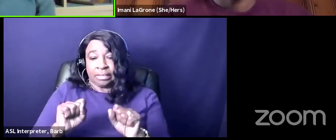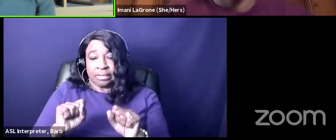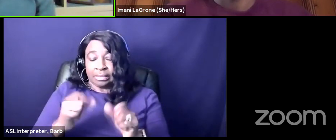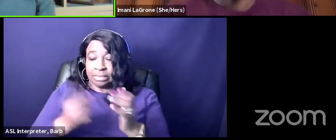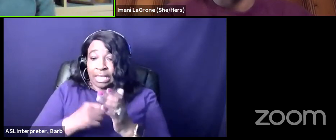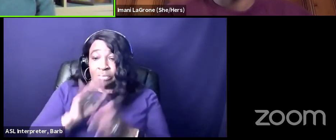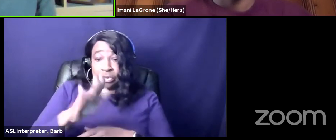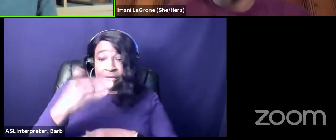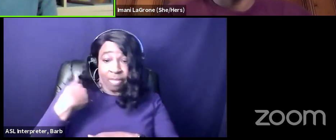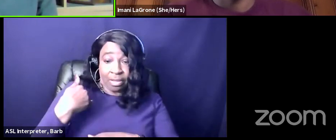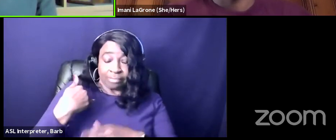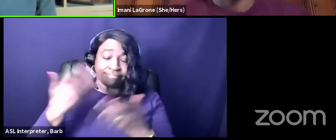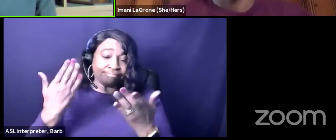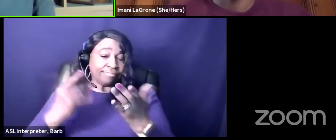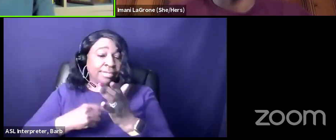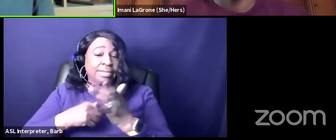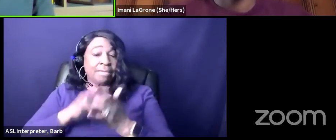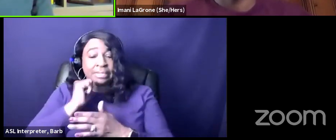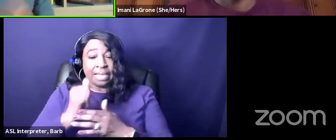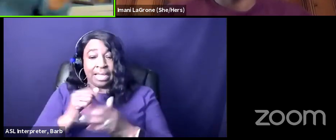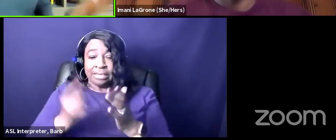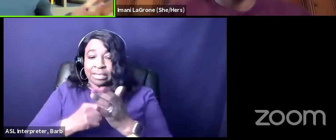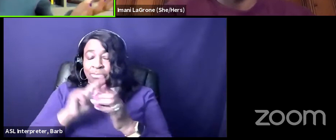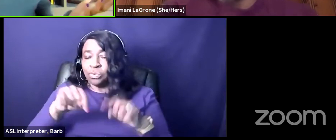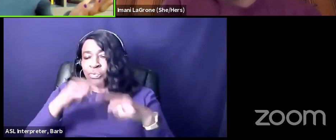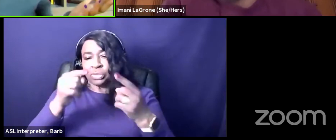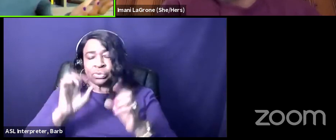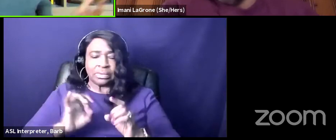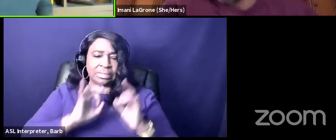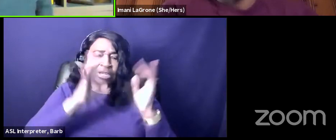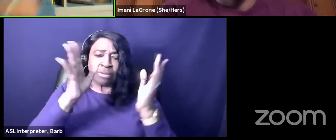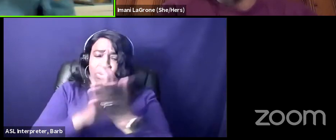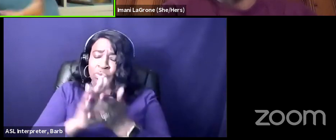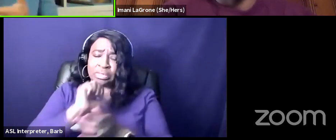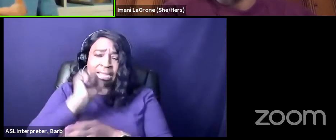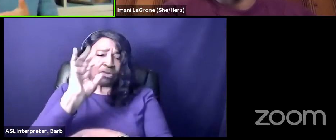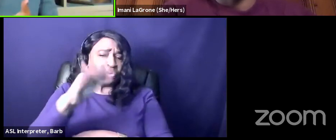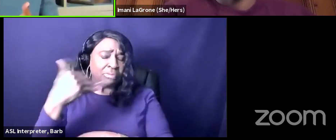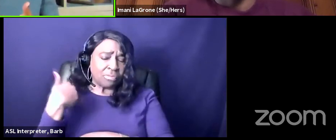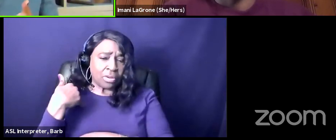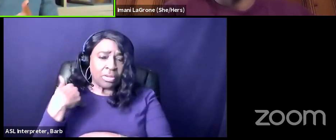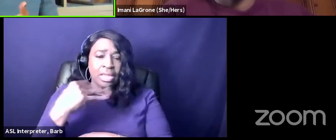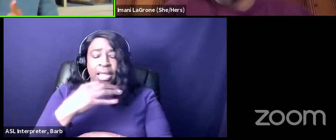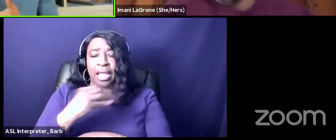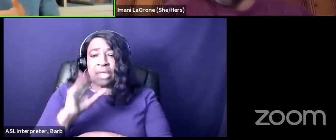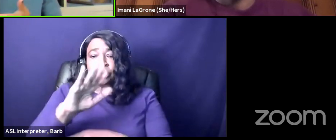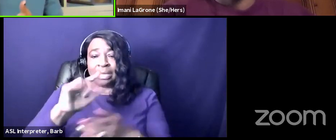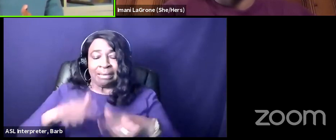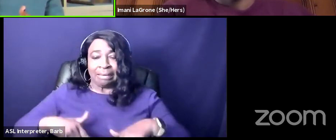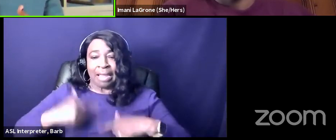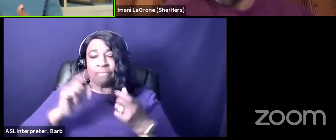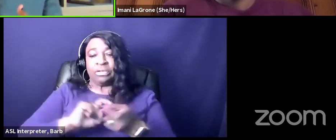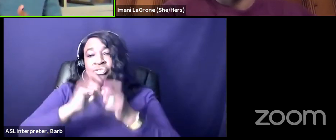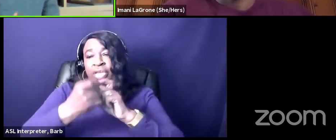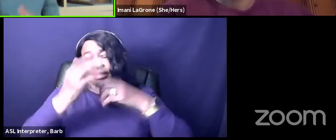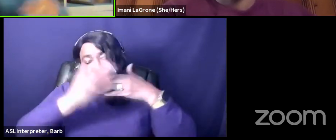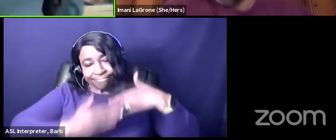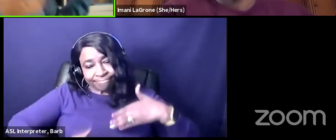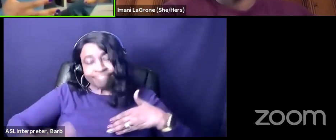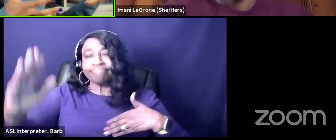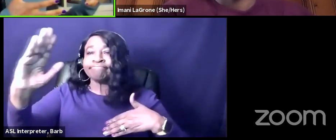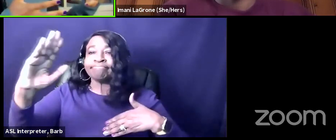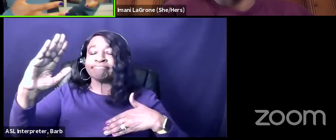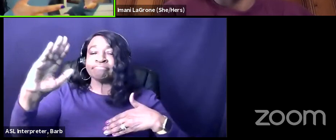sometimes it's not right sometimes you went to a terrible school no fault of your own and your life chances are dot dot dot